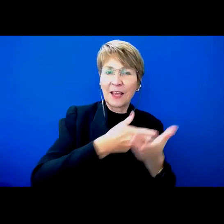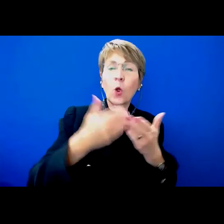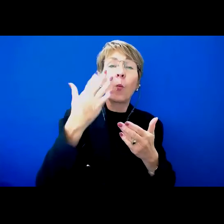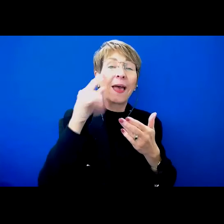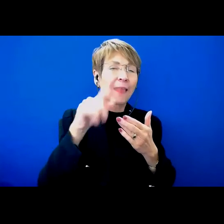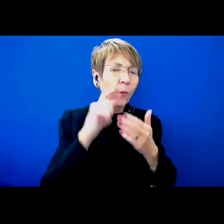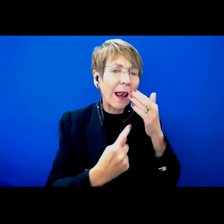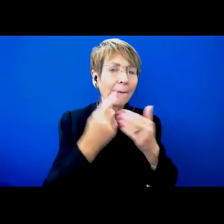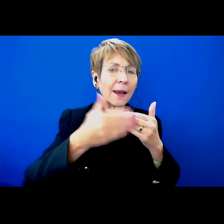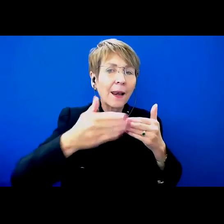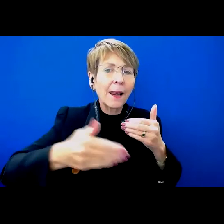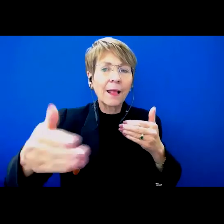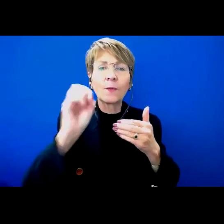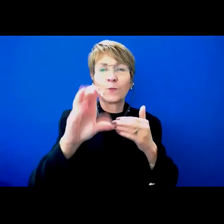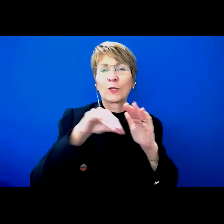reforms into the chat.